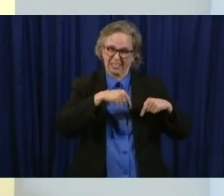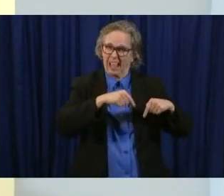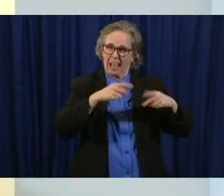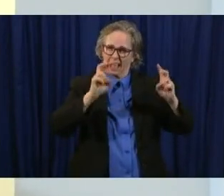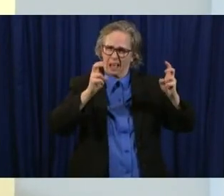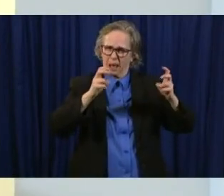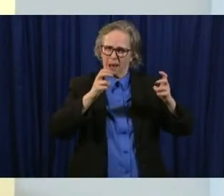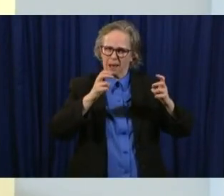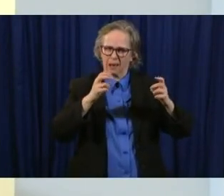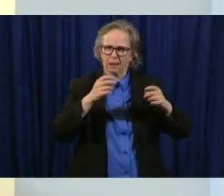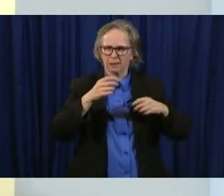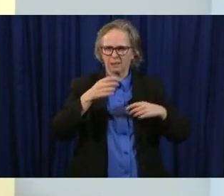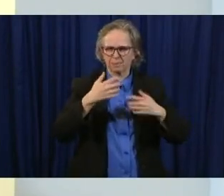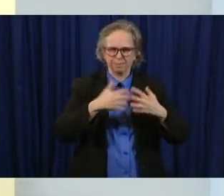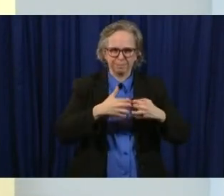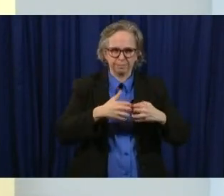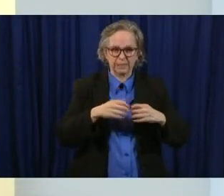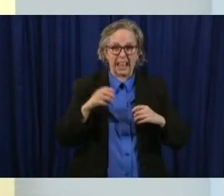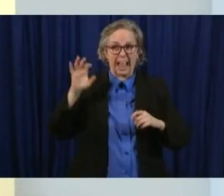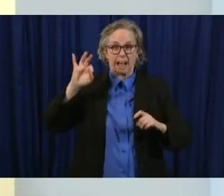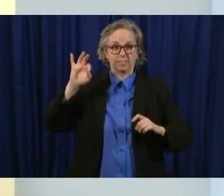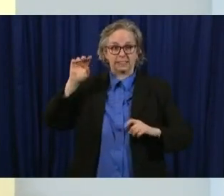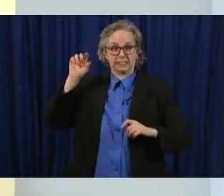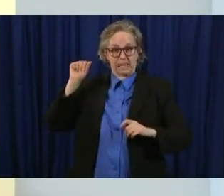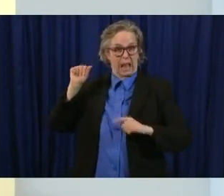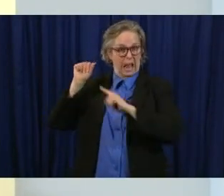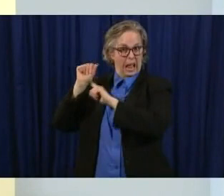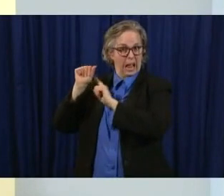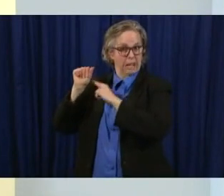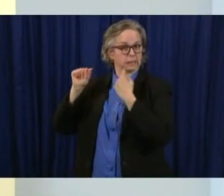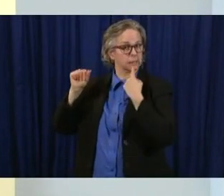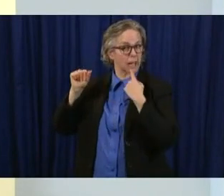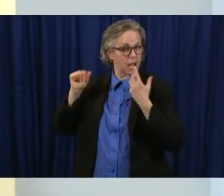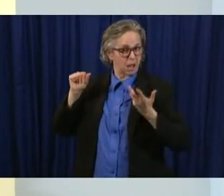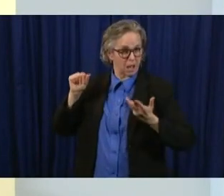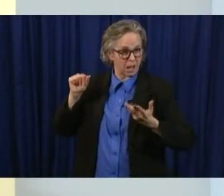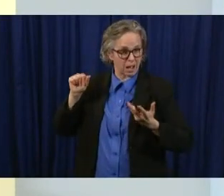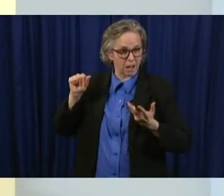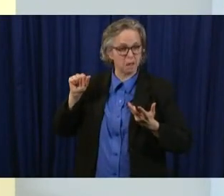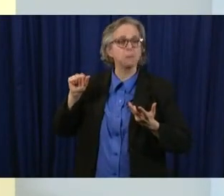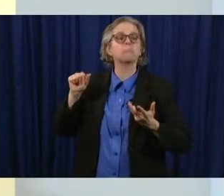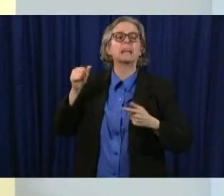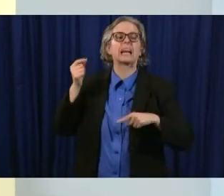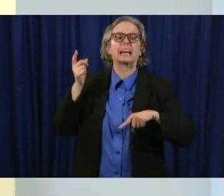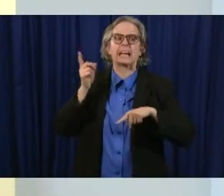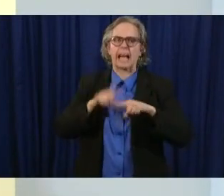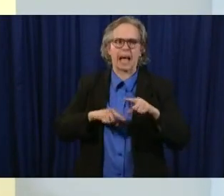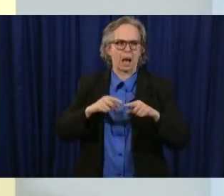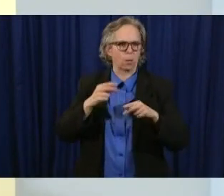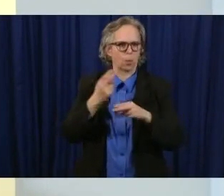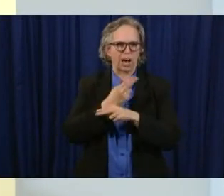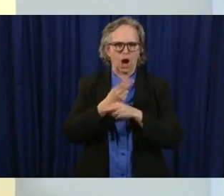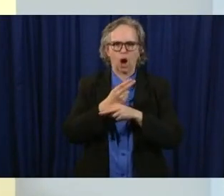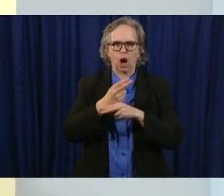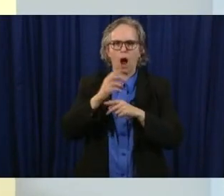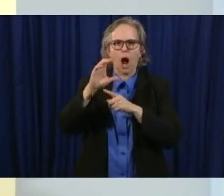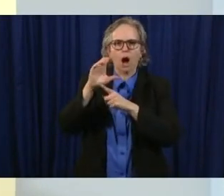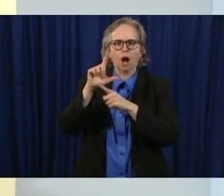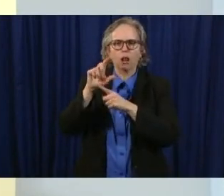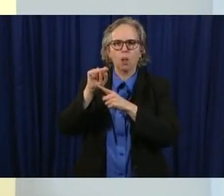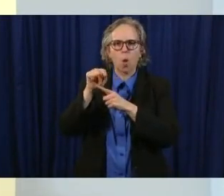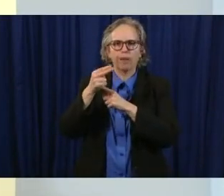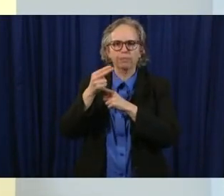by fda standards as i understand it as it was explained to me that to wear cloth masks and and so you know we're going to have